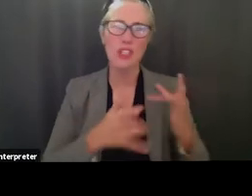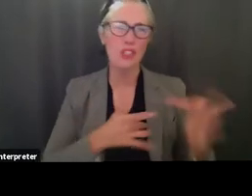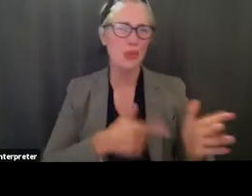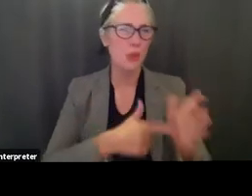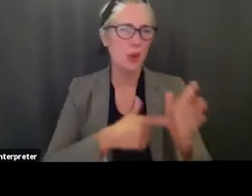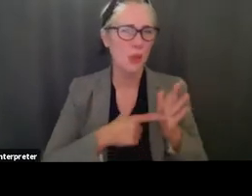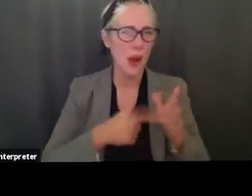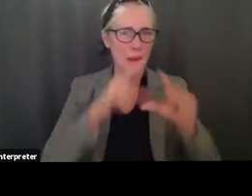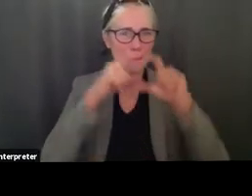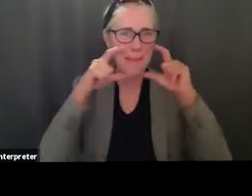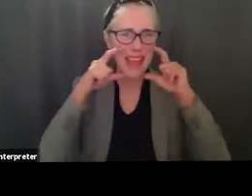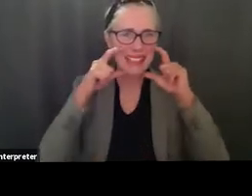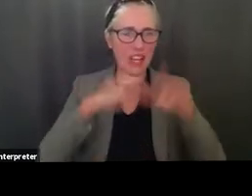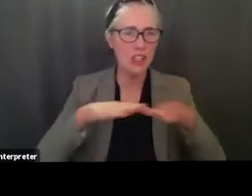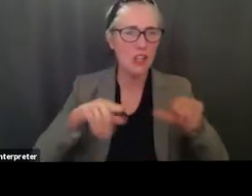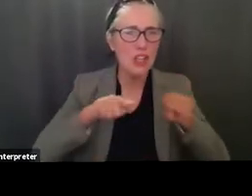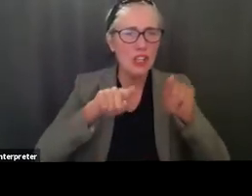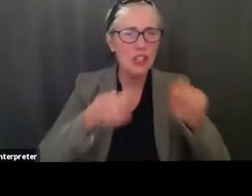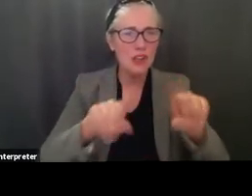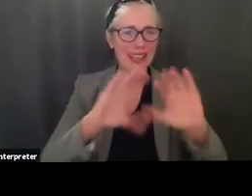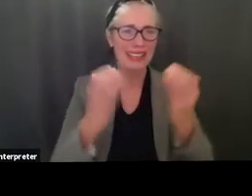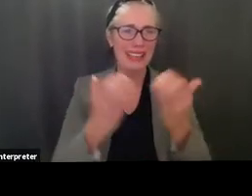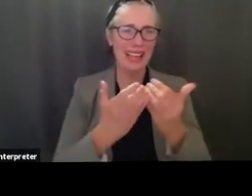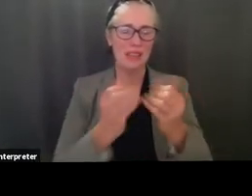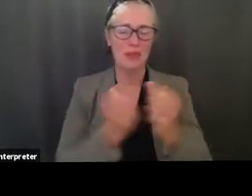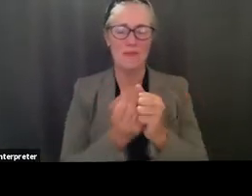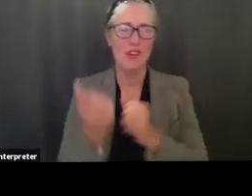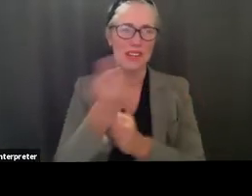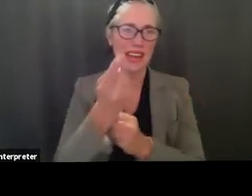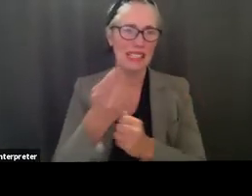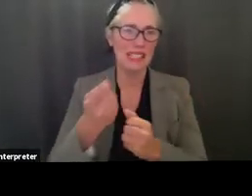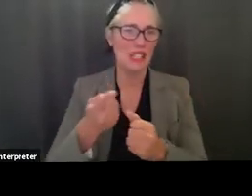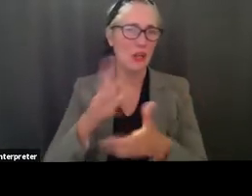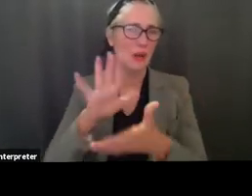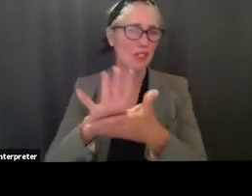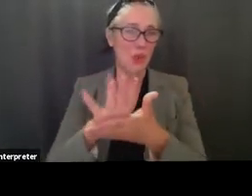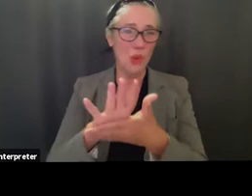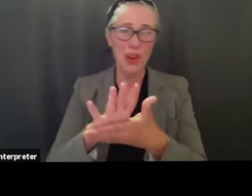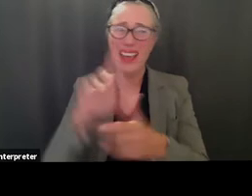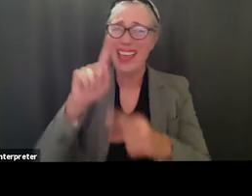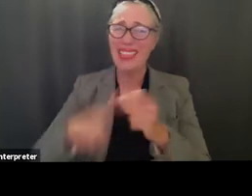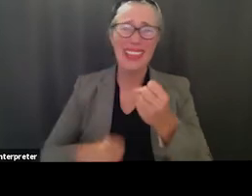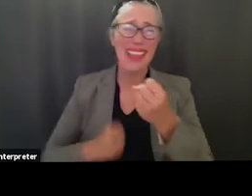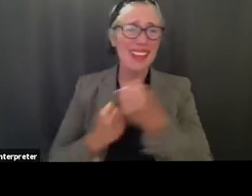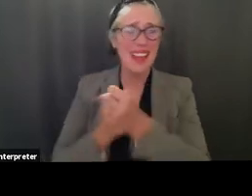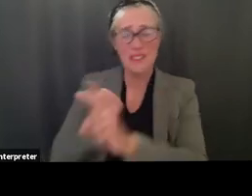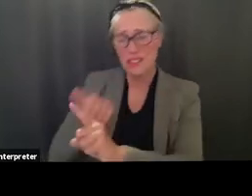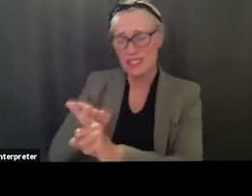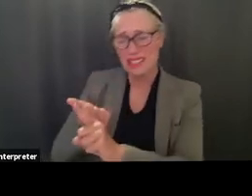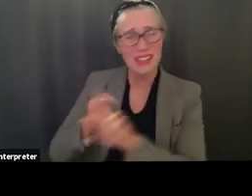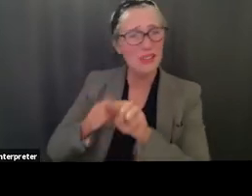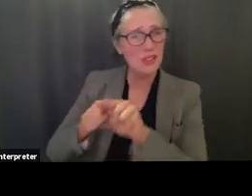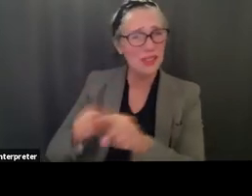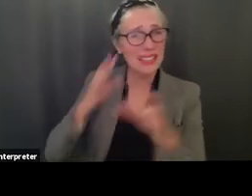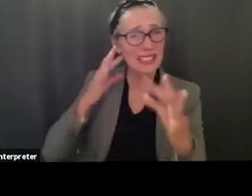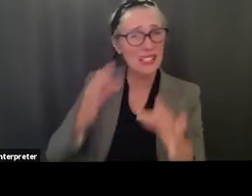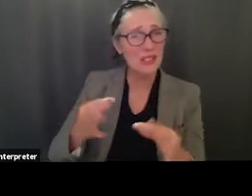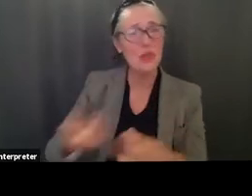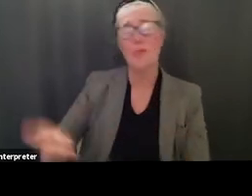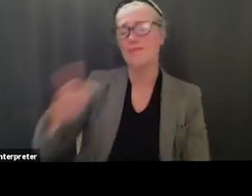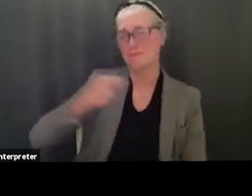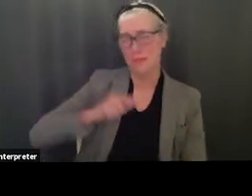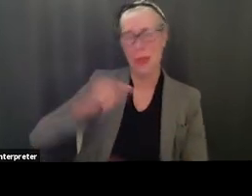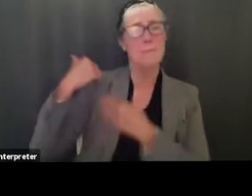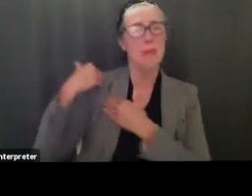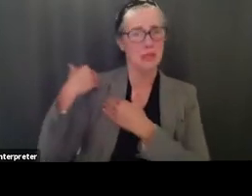while in the classroom for the upcoming school year since they cannot advocate for themselves on this decision i believe it is my responsibility to